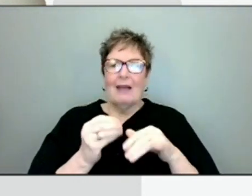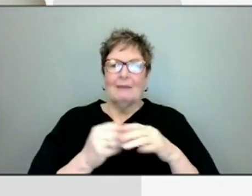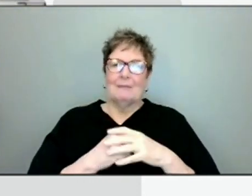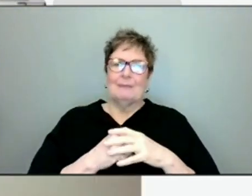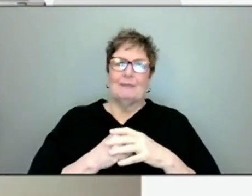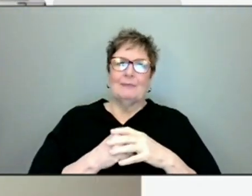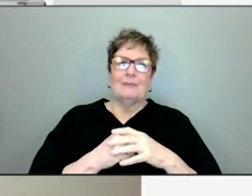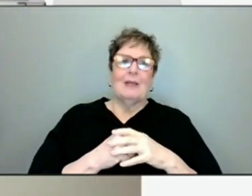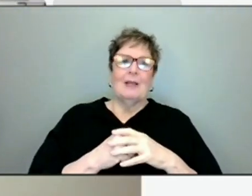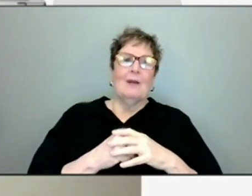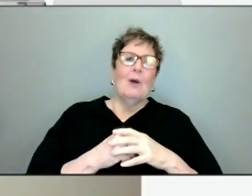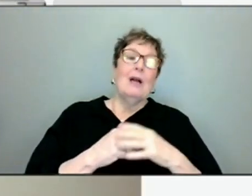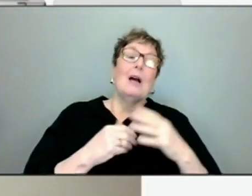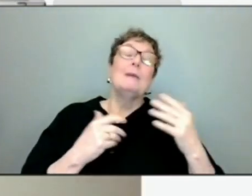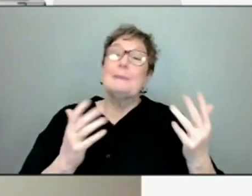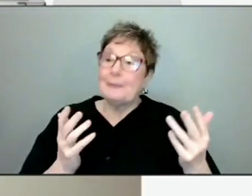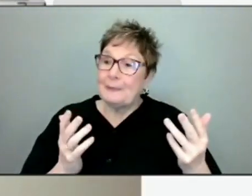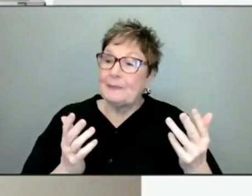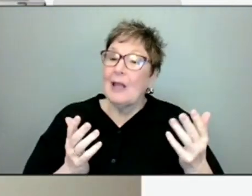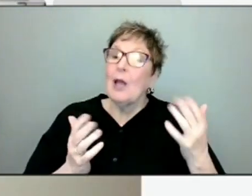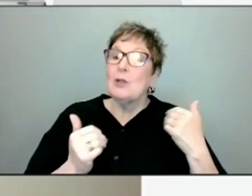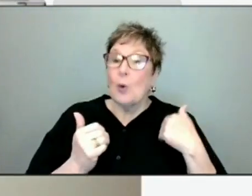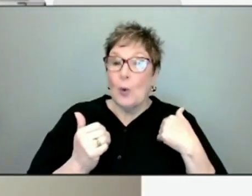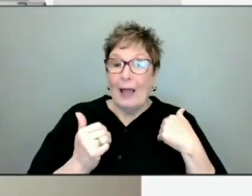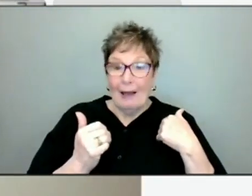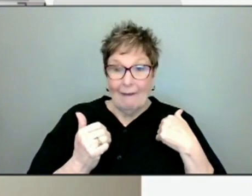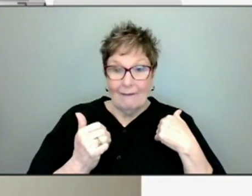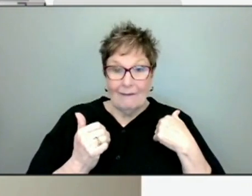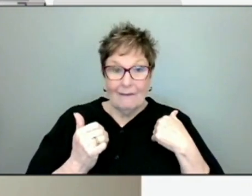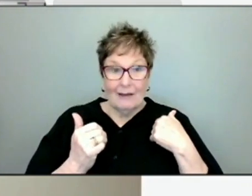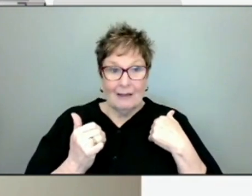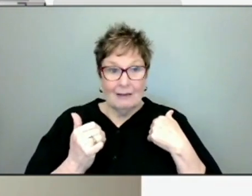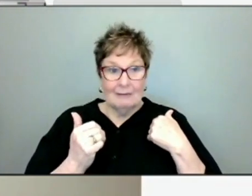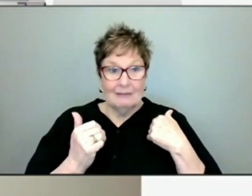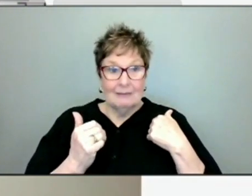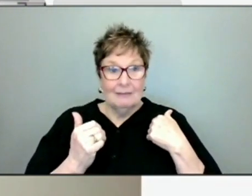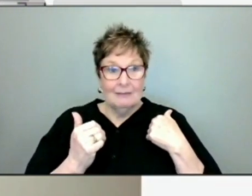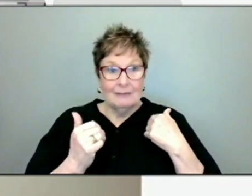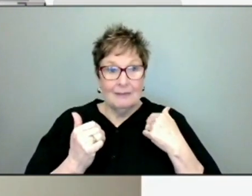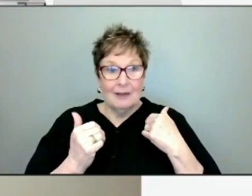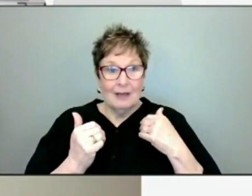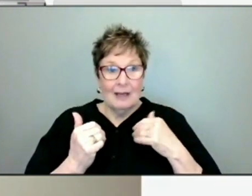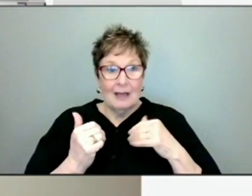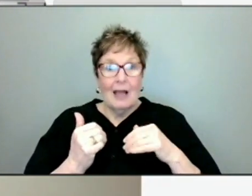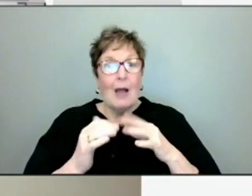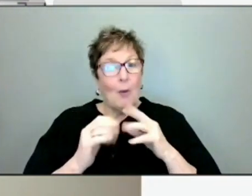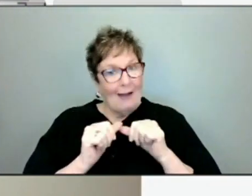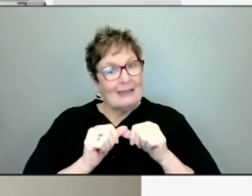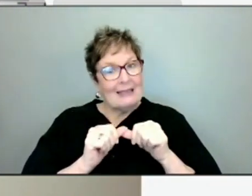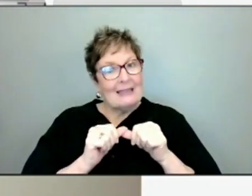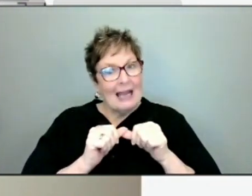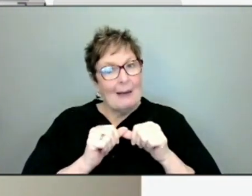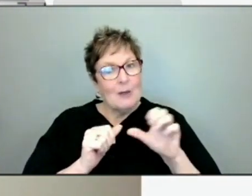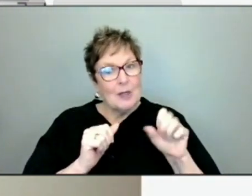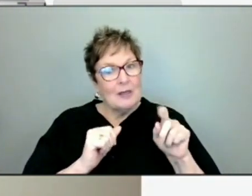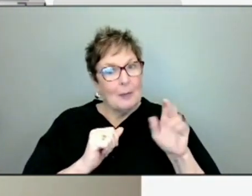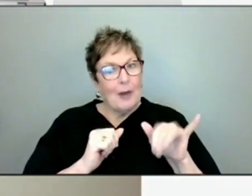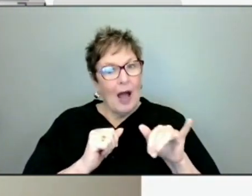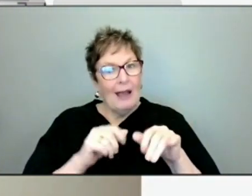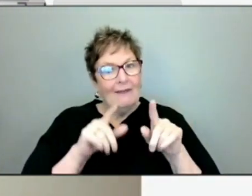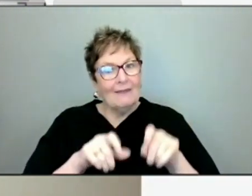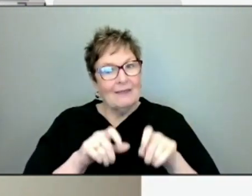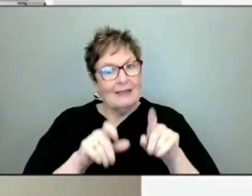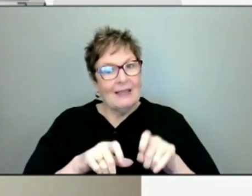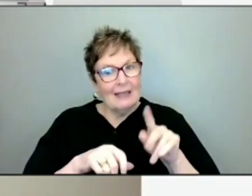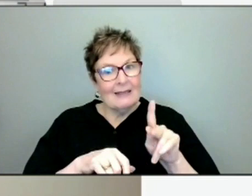Yeah, sure. So so we have a I guess the best way to describe it is a stable supply of test kits. So we do